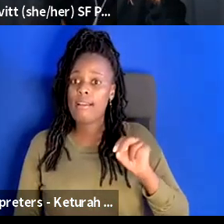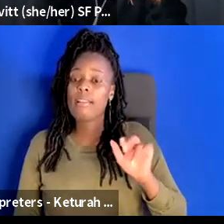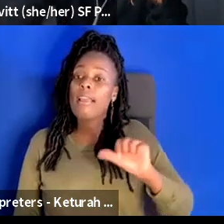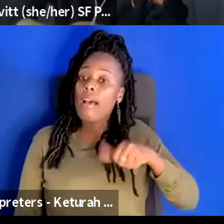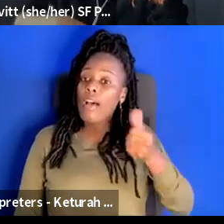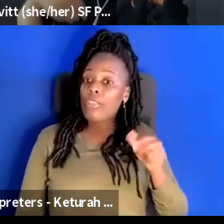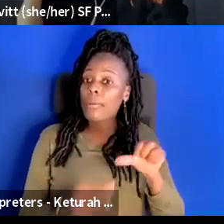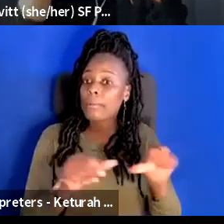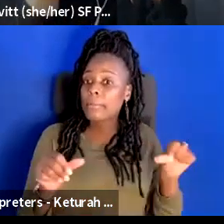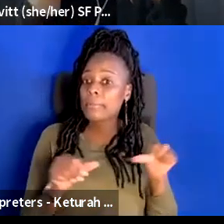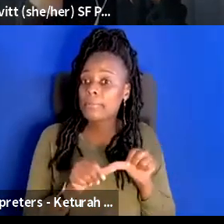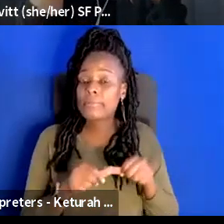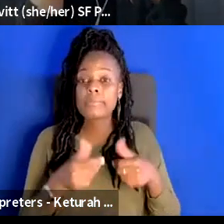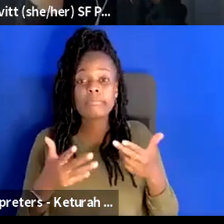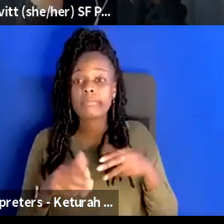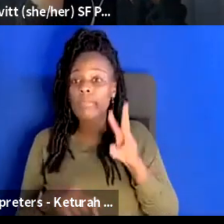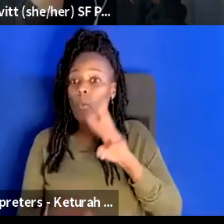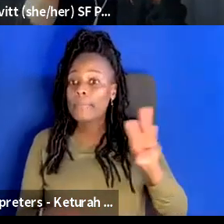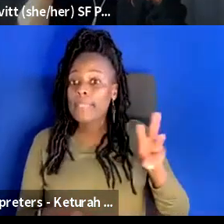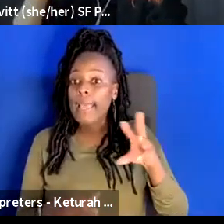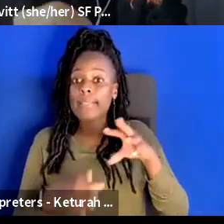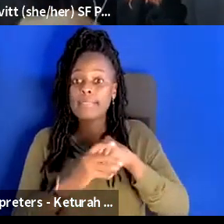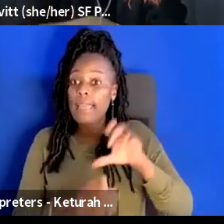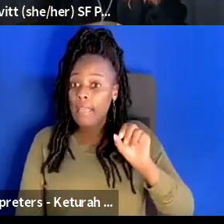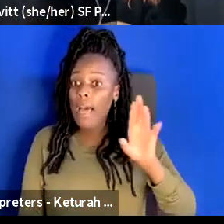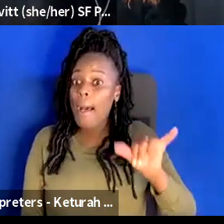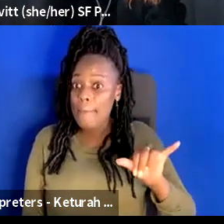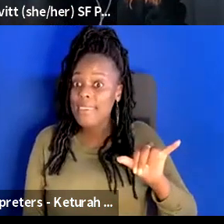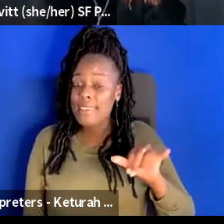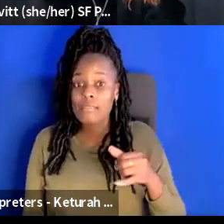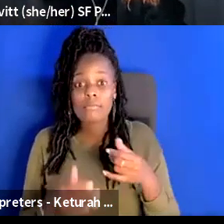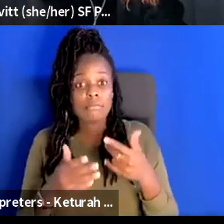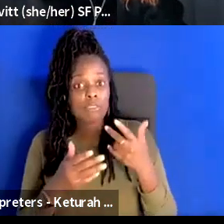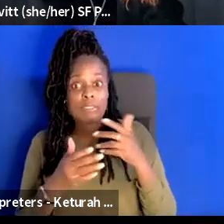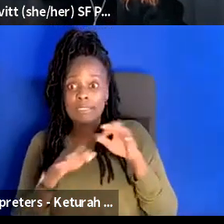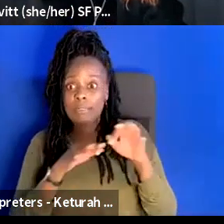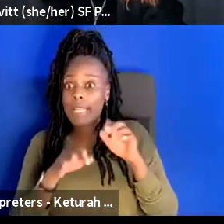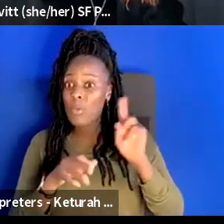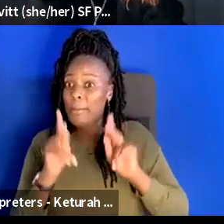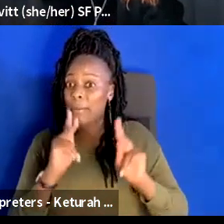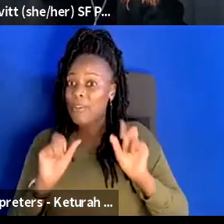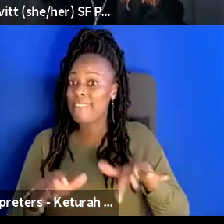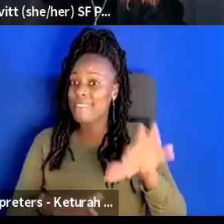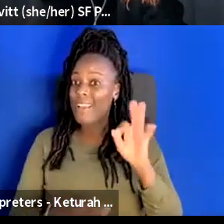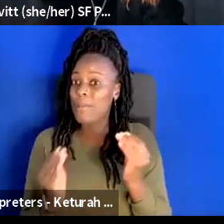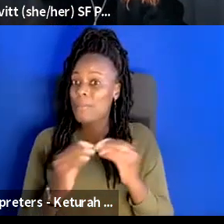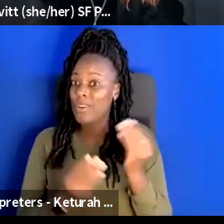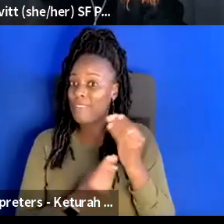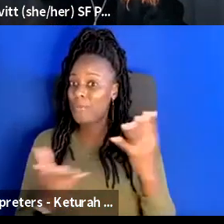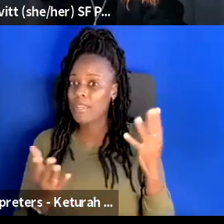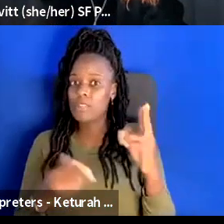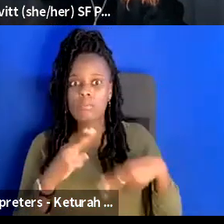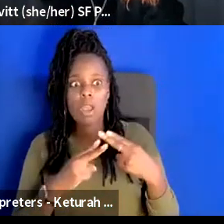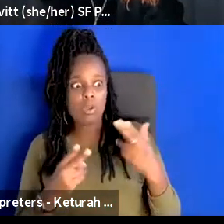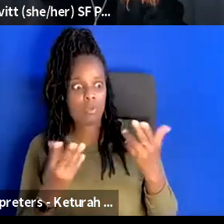or on the website or just letting patrons know where they can find more information in terms of what we're doing and